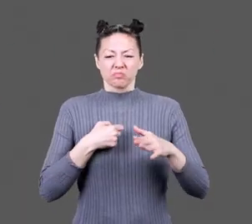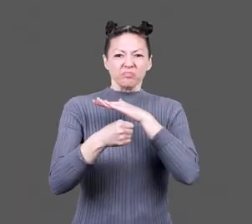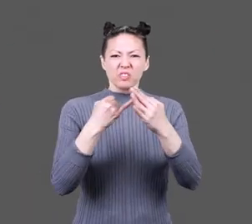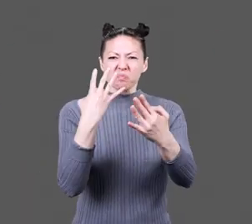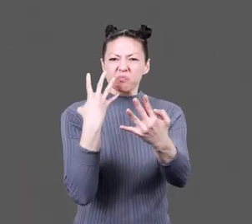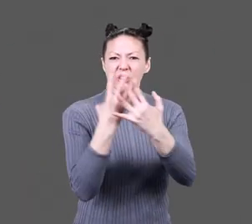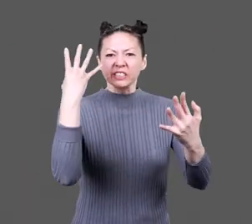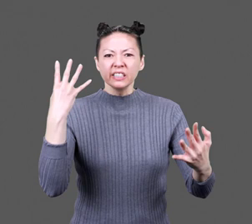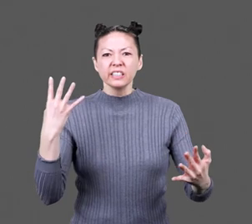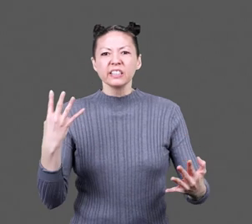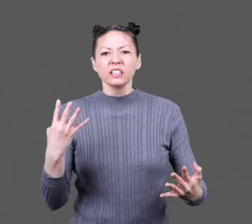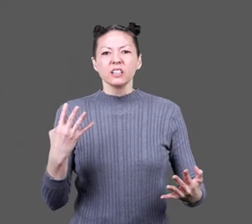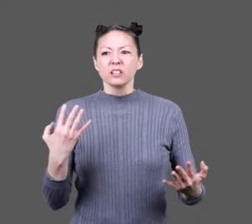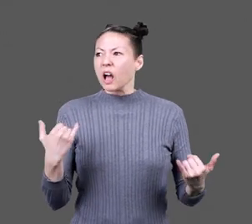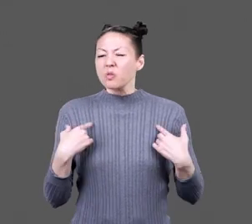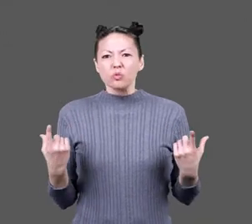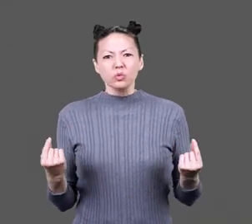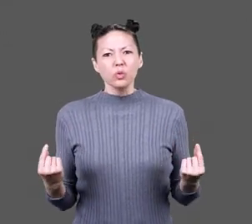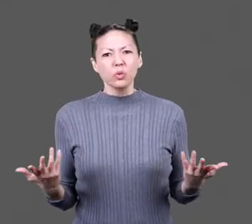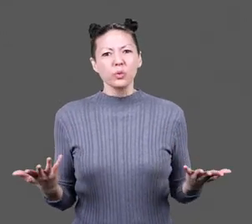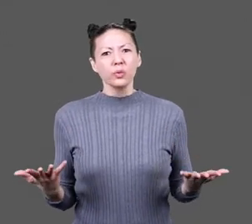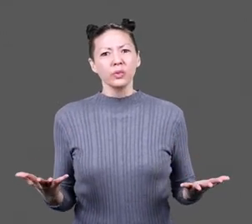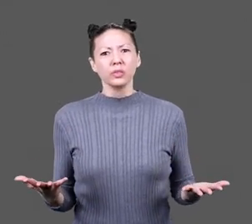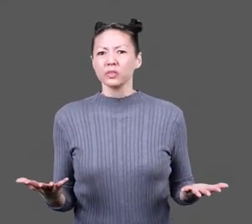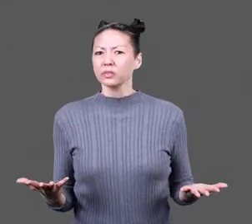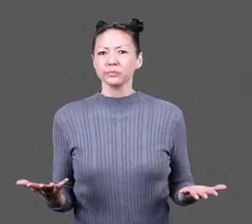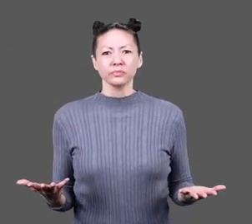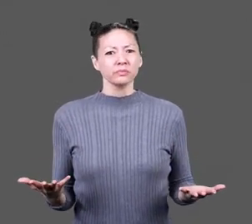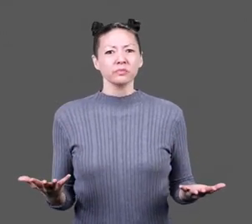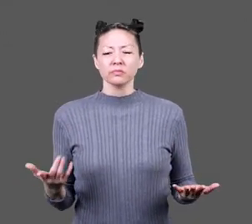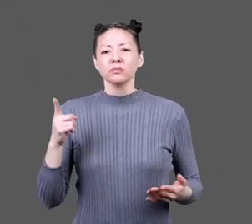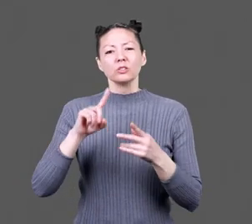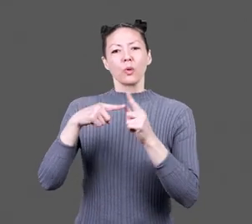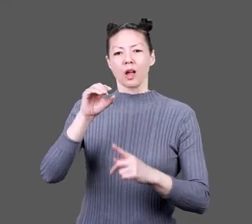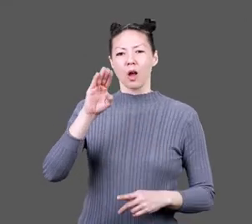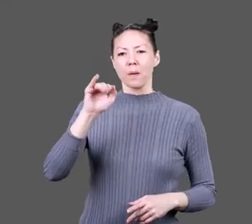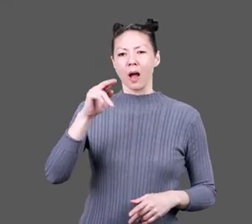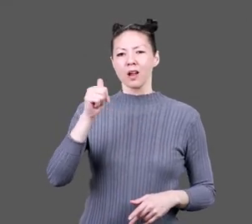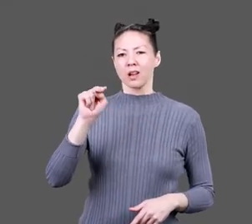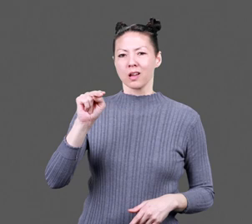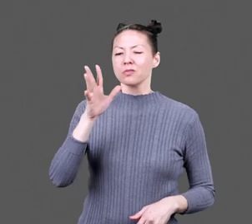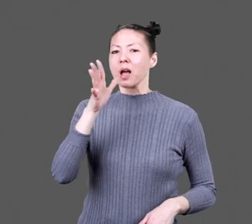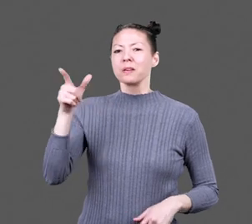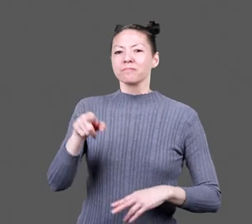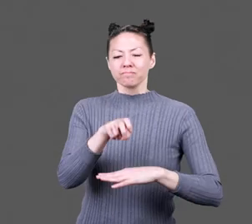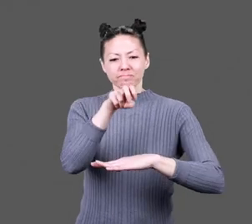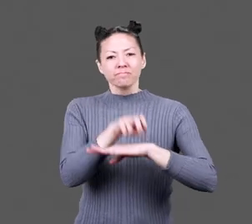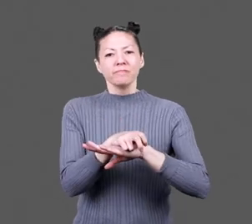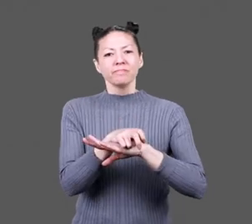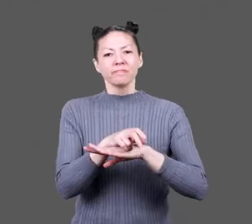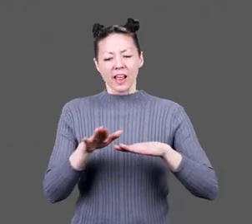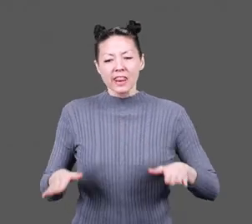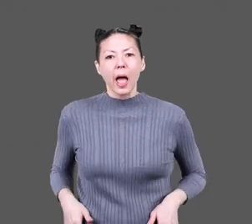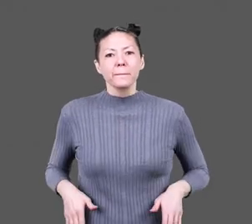We were being held prisoner. What were we supposed to do now? That's when Obachan sat me on her